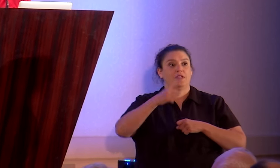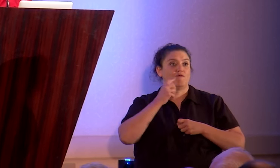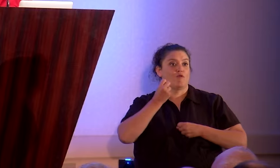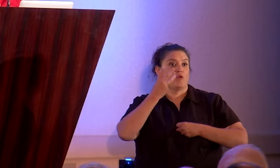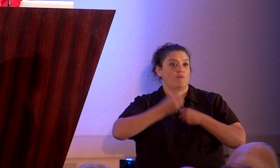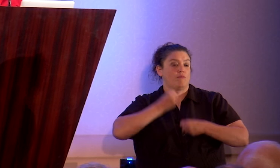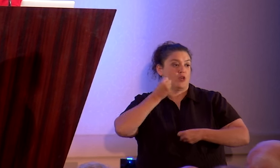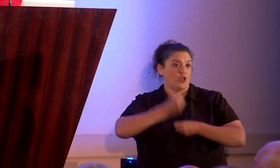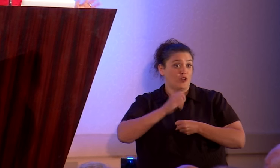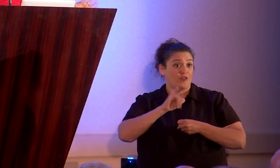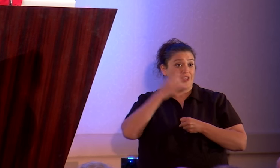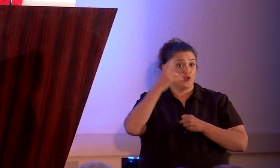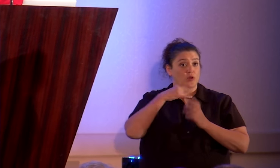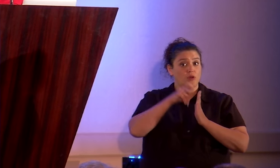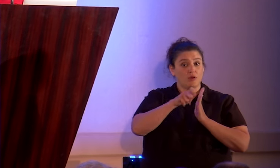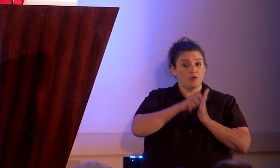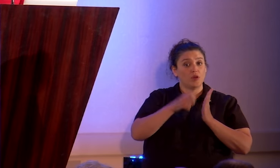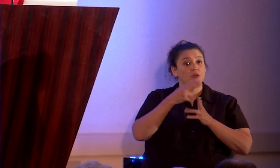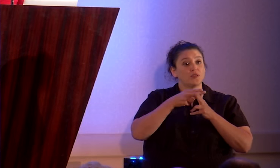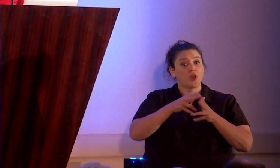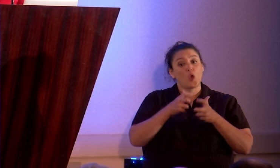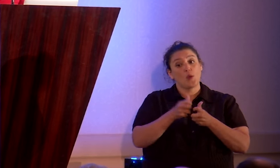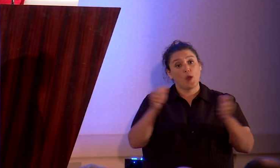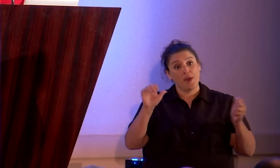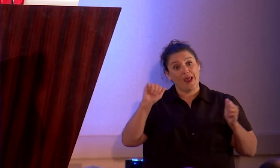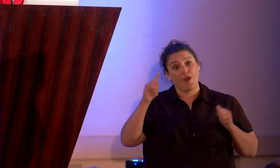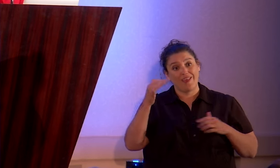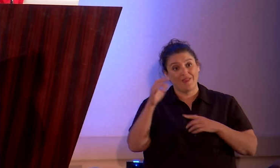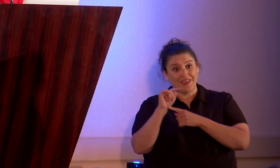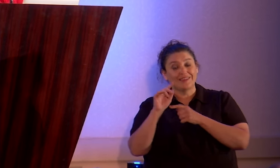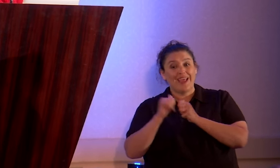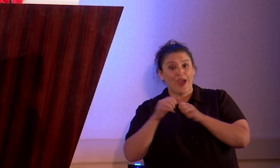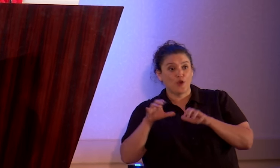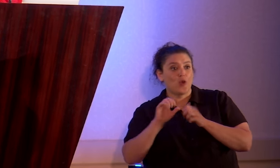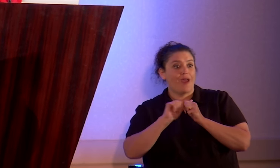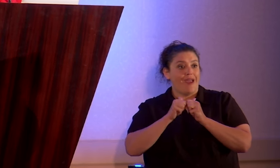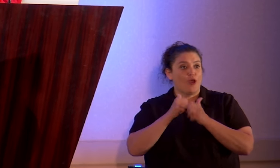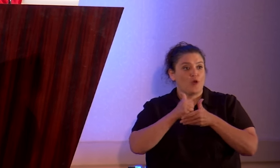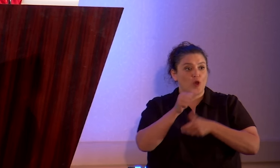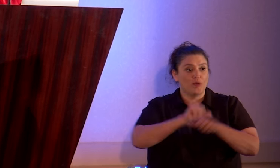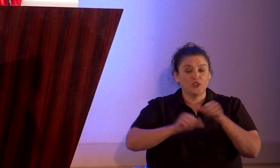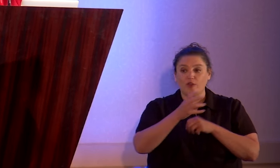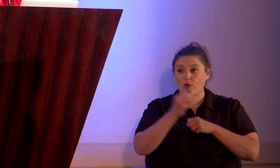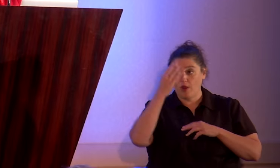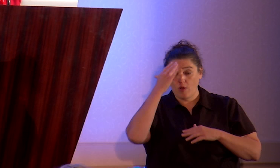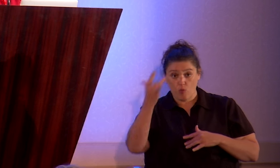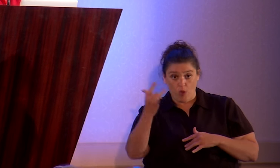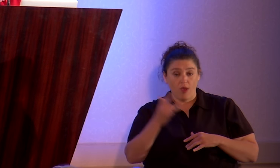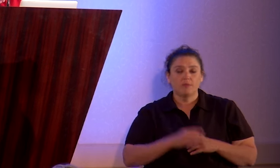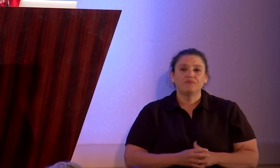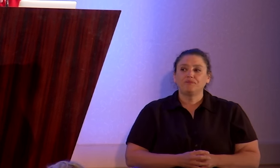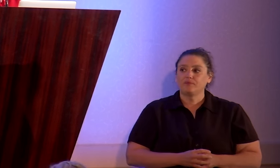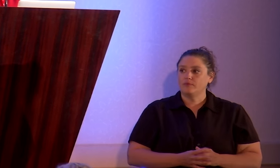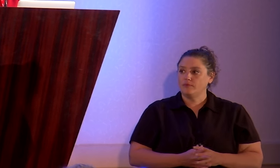It's the reason I wrote it. It's called Coming Out Atheist, How to Do It, How to Help Each Other, and Why. And that's what I'm talking about today.